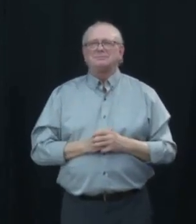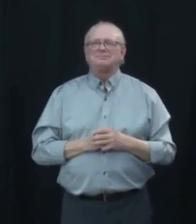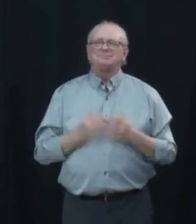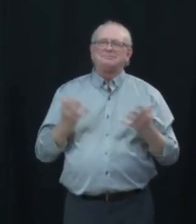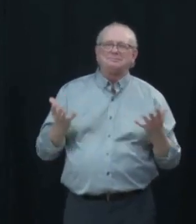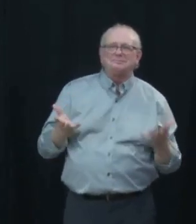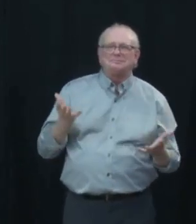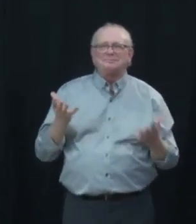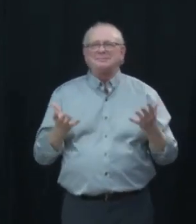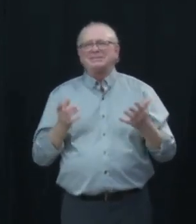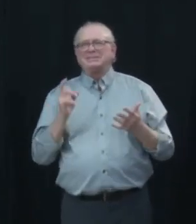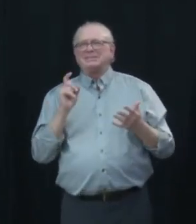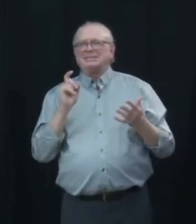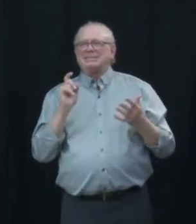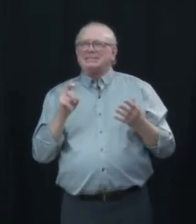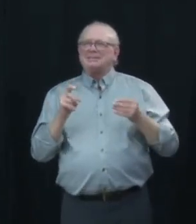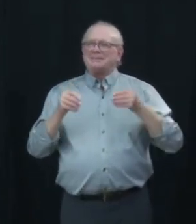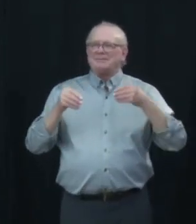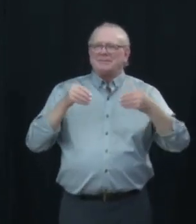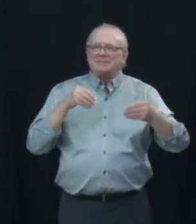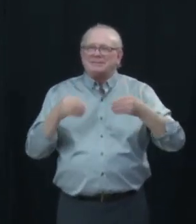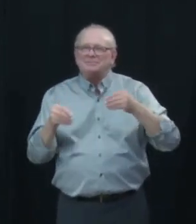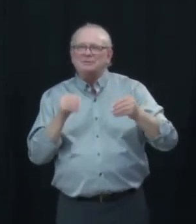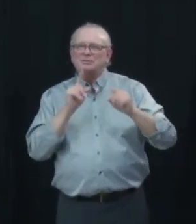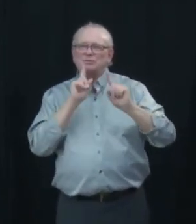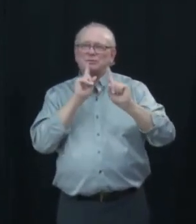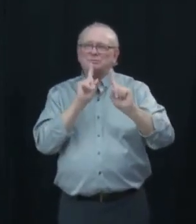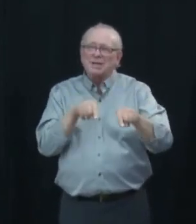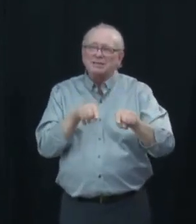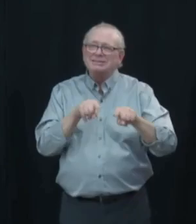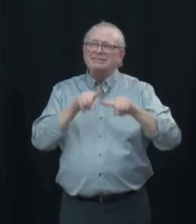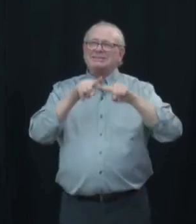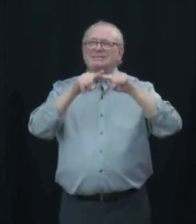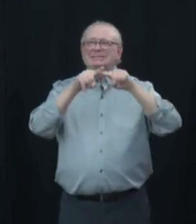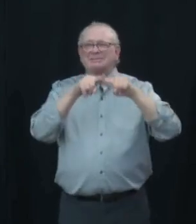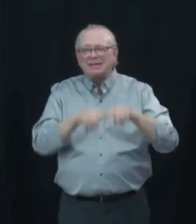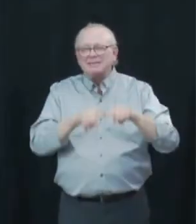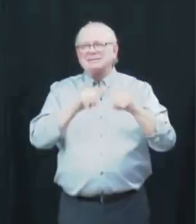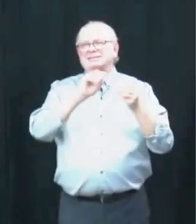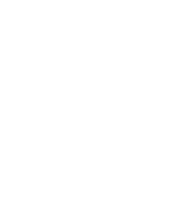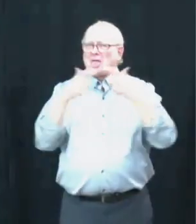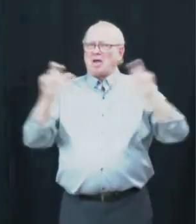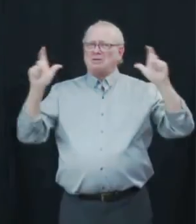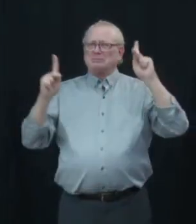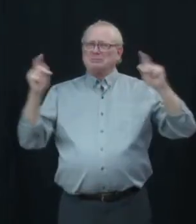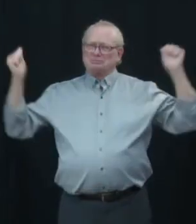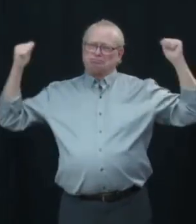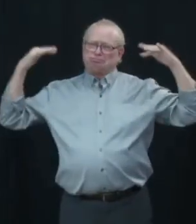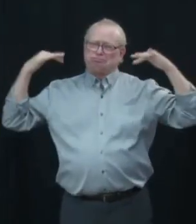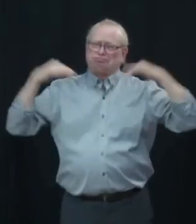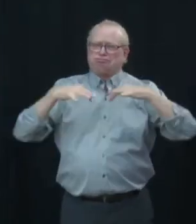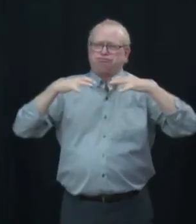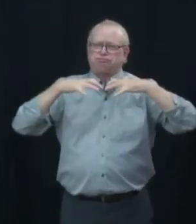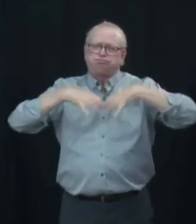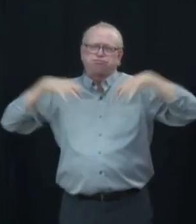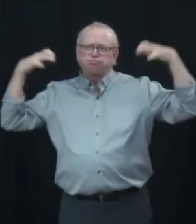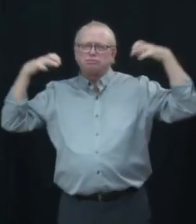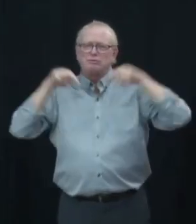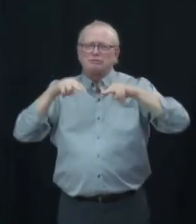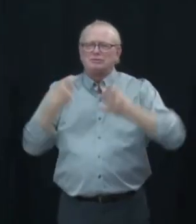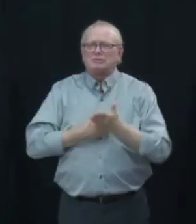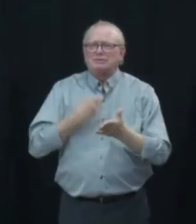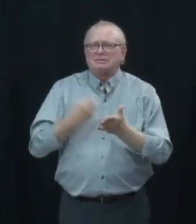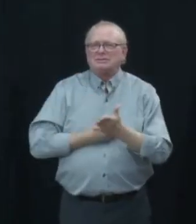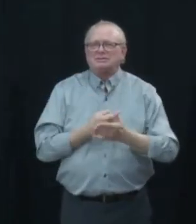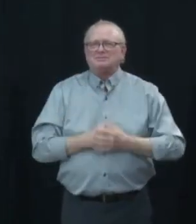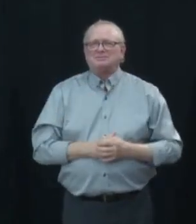i guess flex our our response based on what our current environment is it's an important question and whether